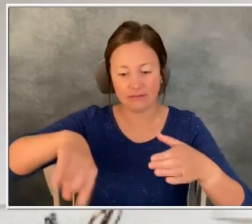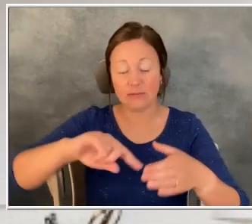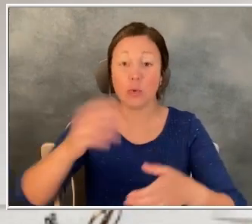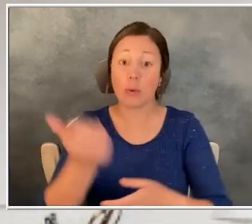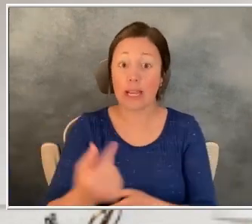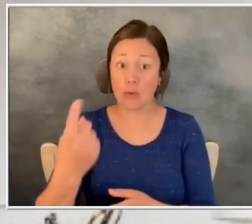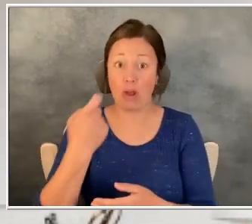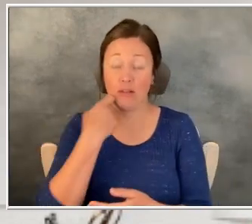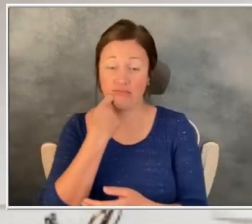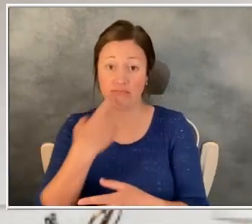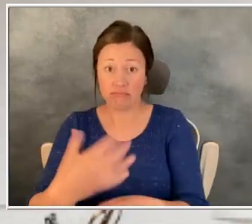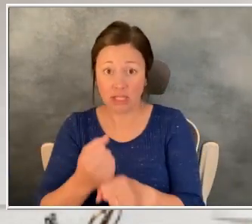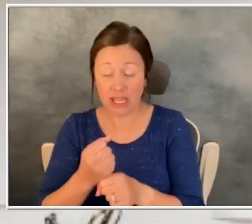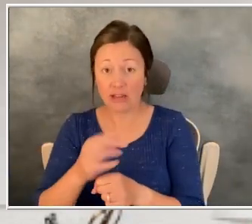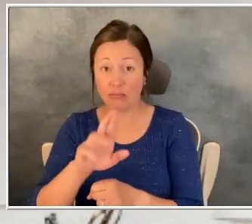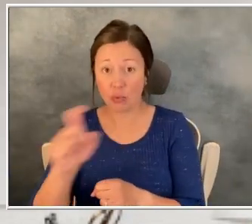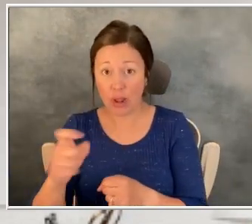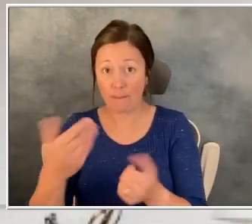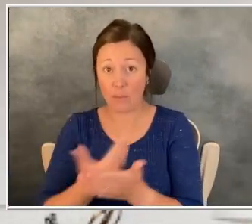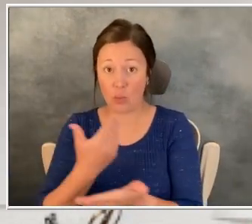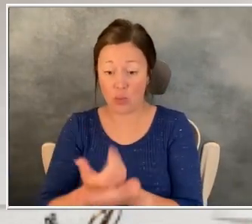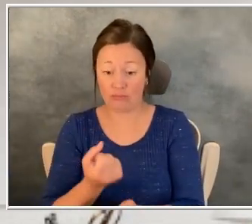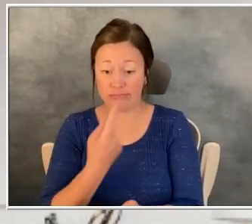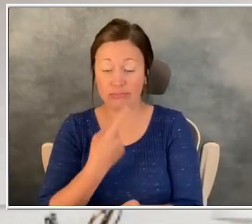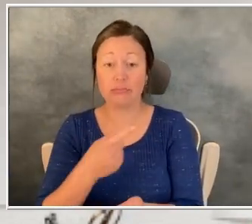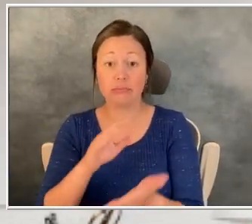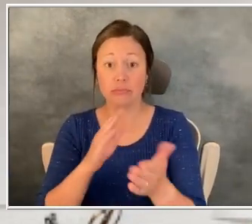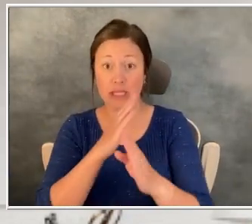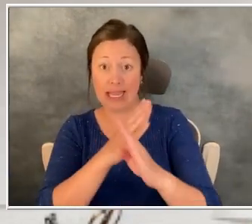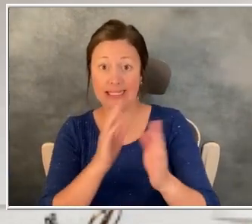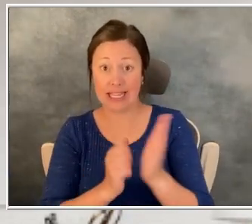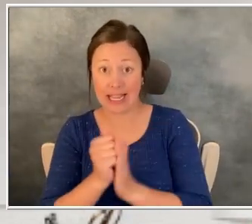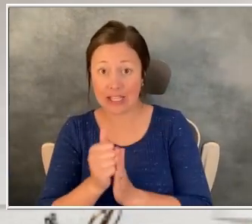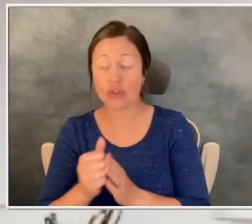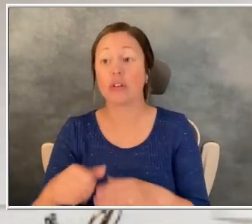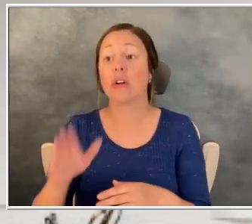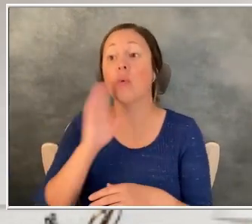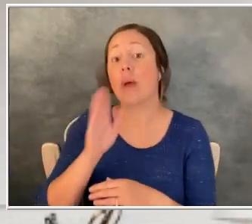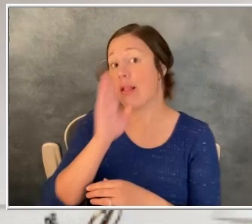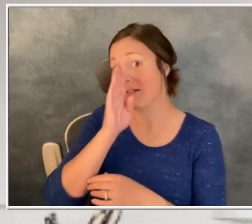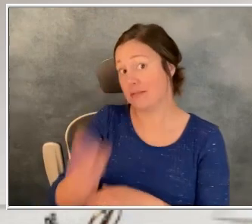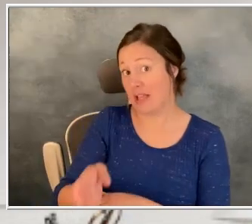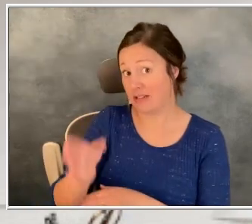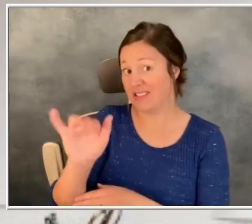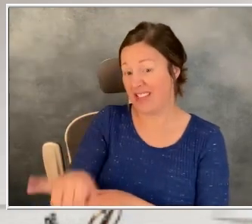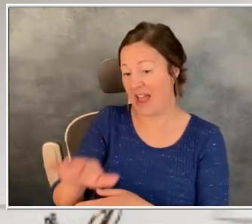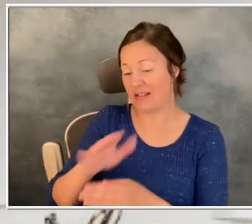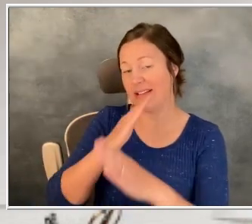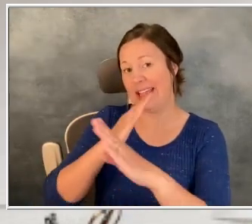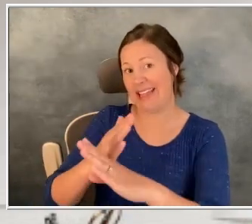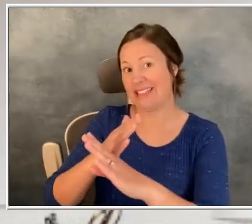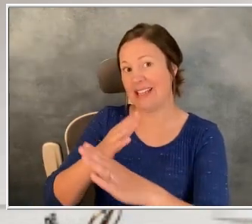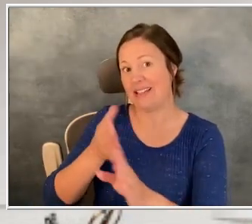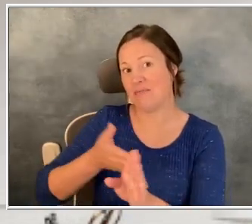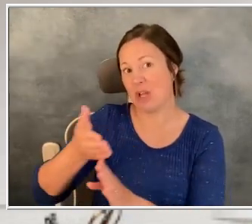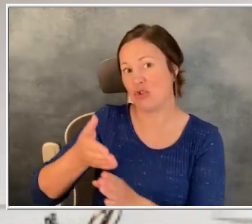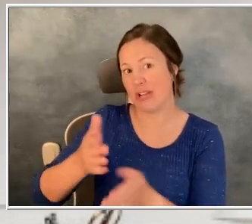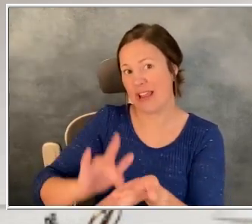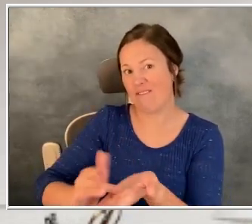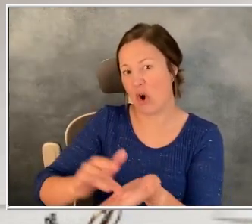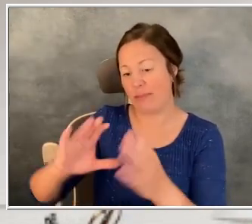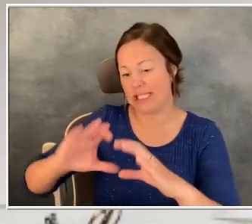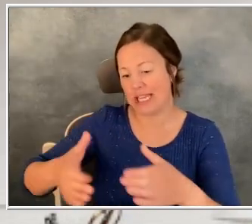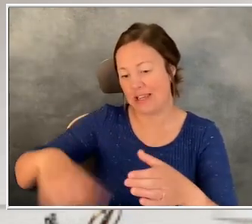any kind of oral anti-cancer, that first script will always go to our specialty pharmacy first. And what they're doing is what they call a benefits